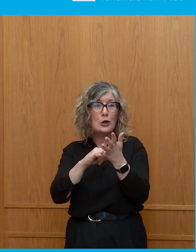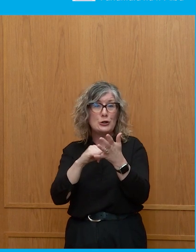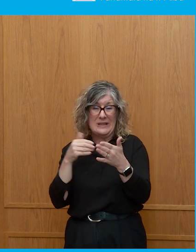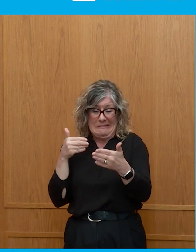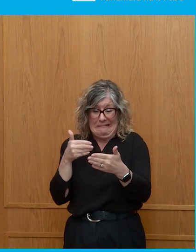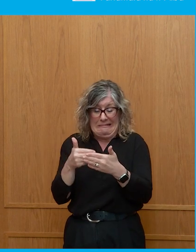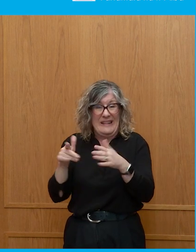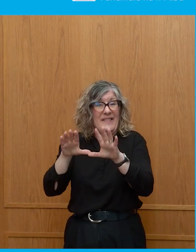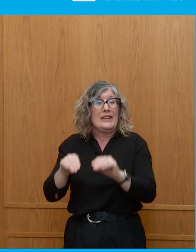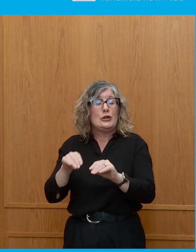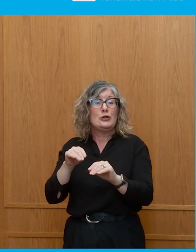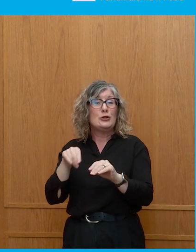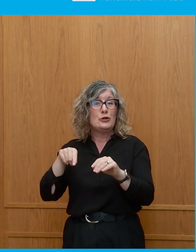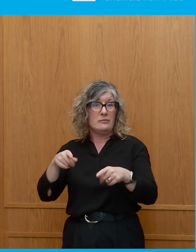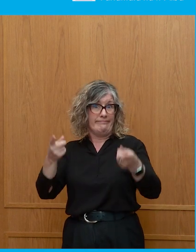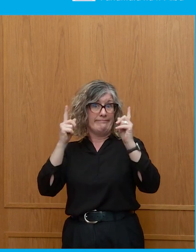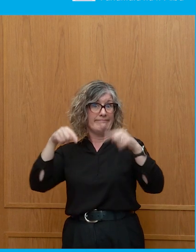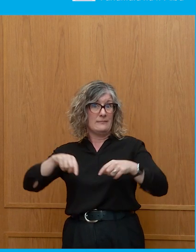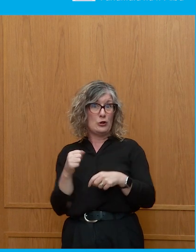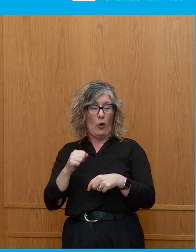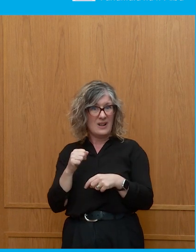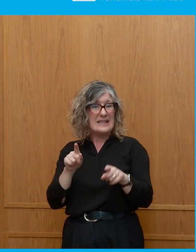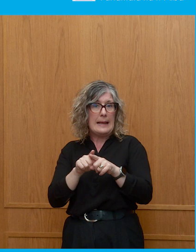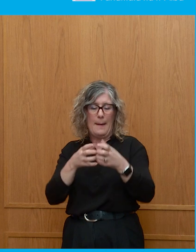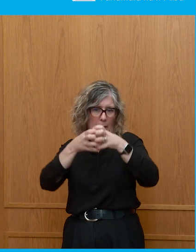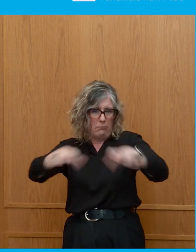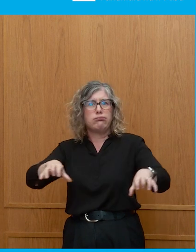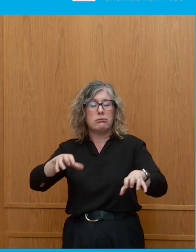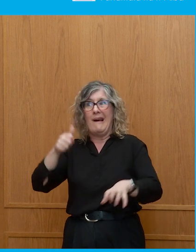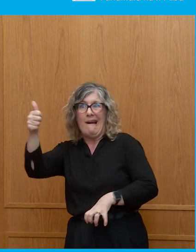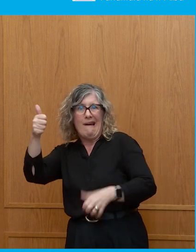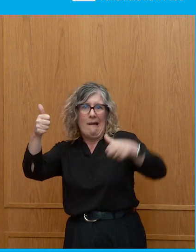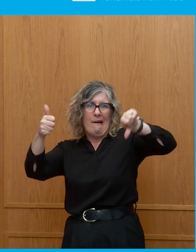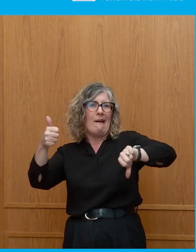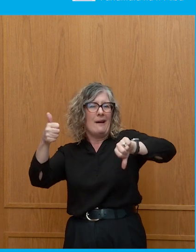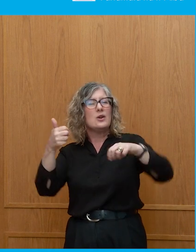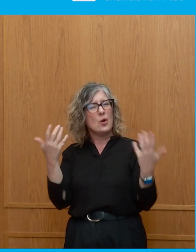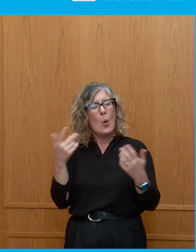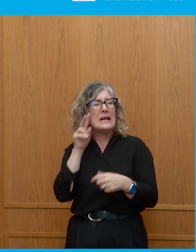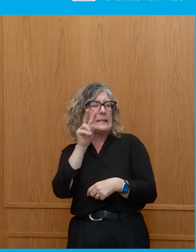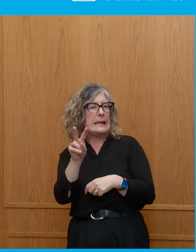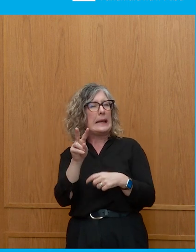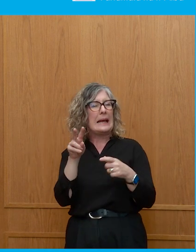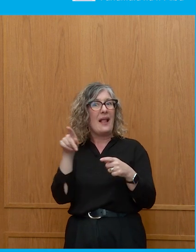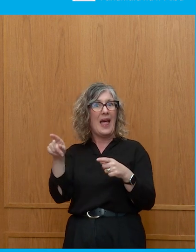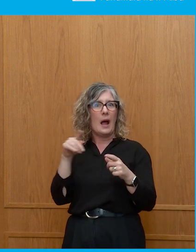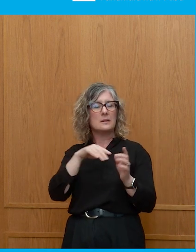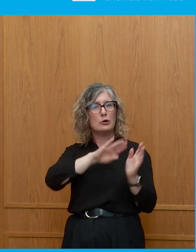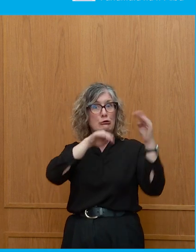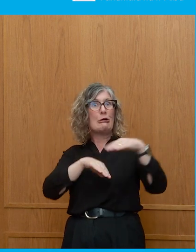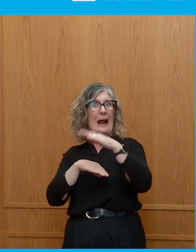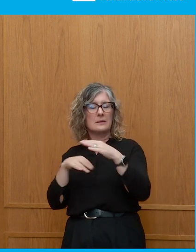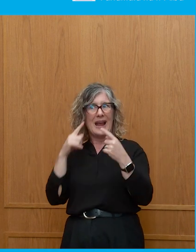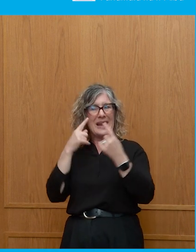I think you're right to observe that as a trend, but it does rather expose the people in those positions and I